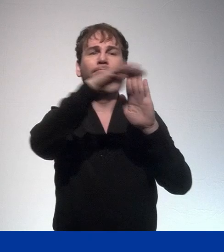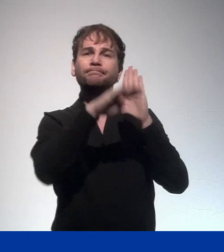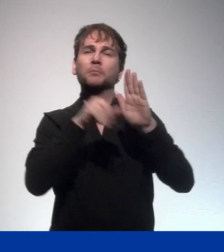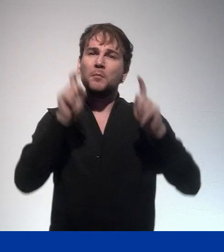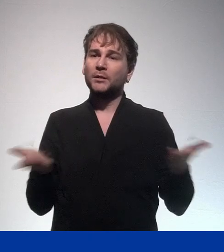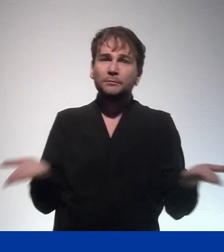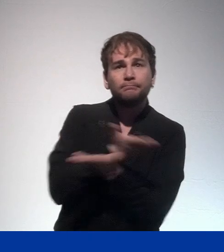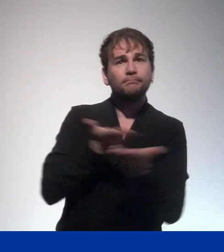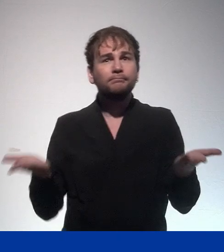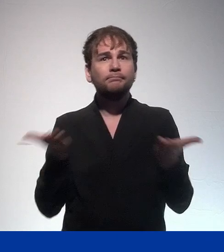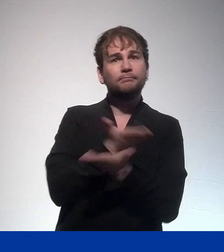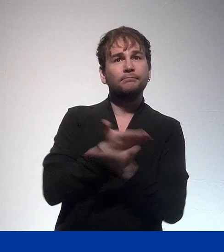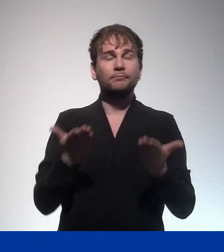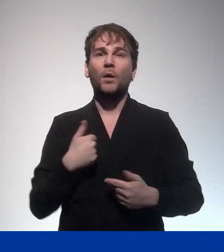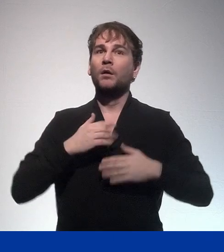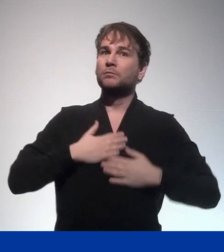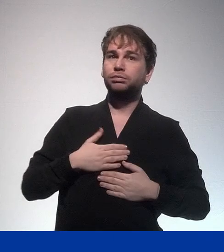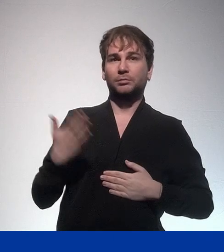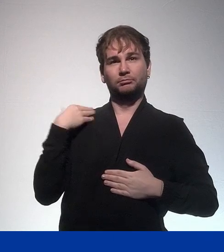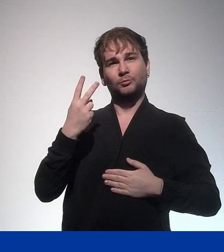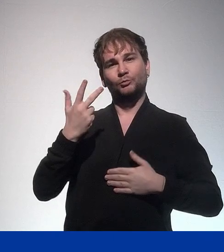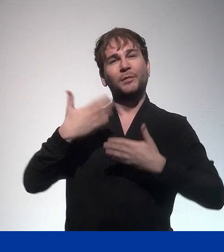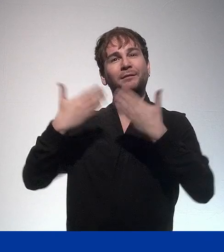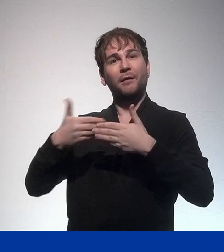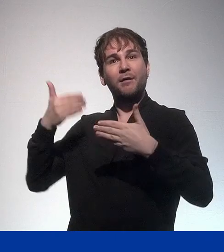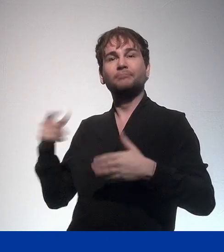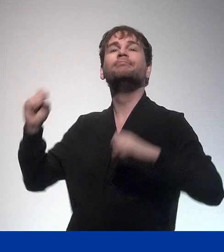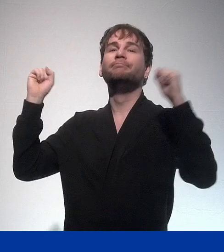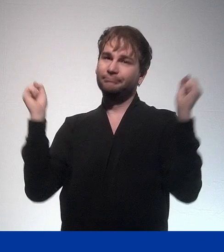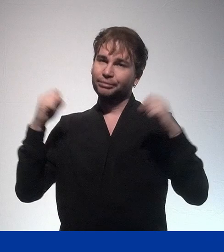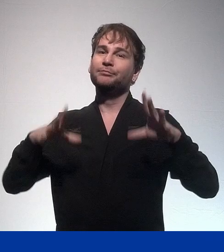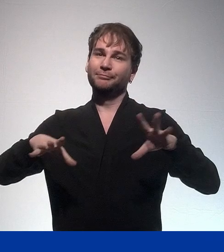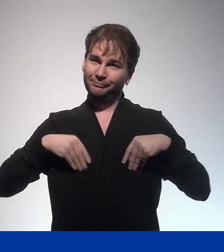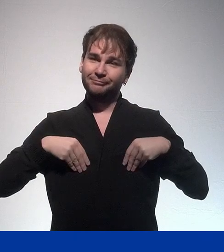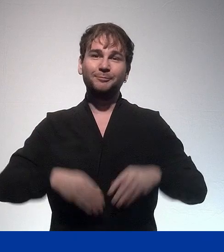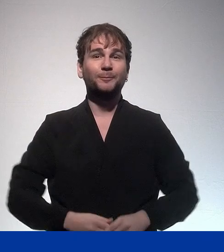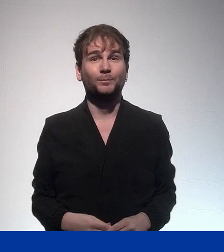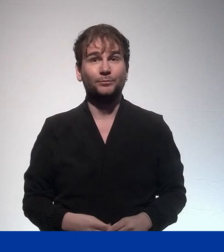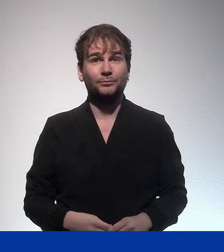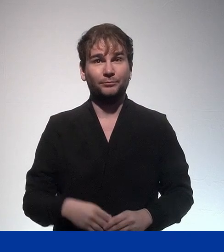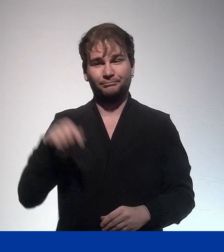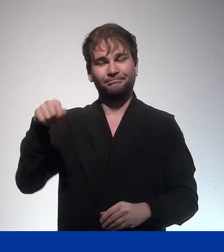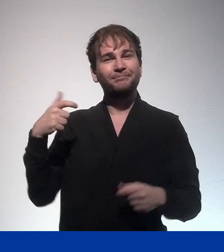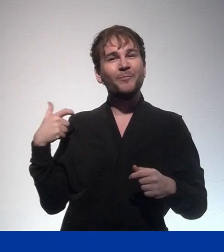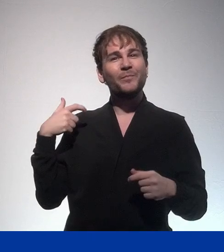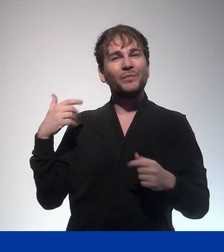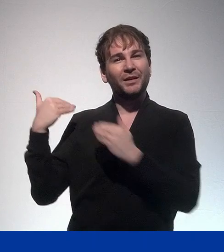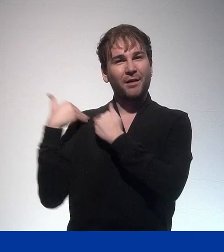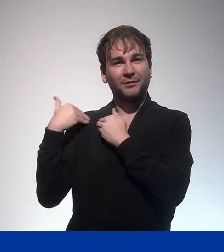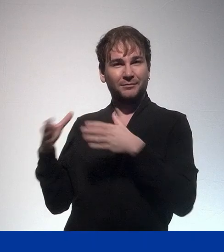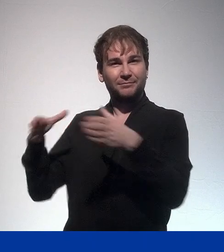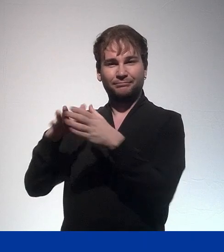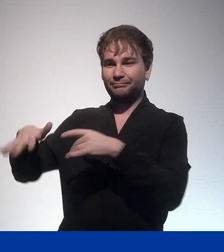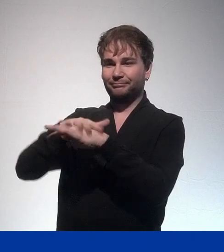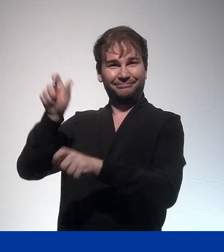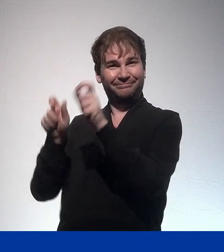following a number of months of discussions under the German EU Council presidency. What is